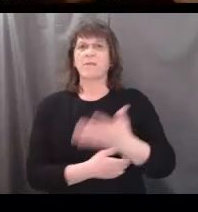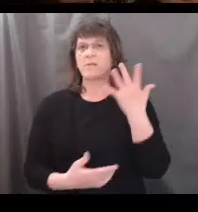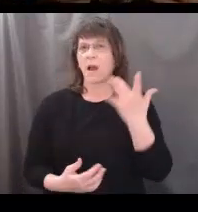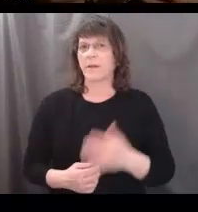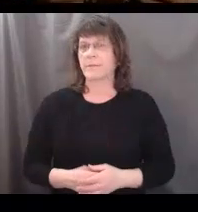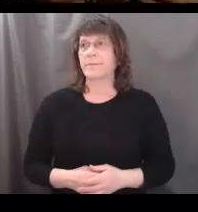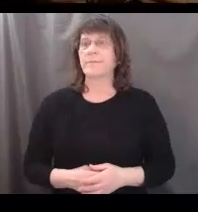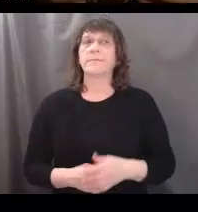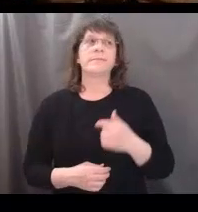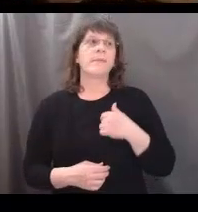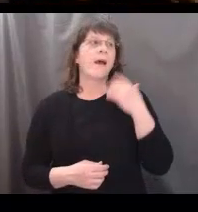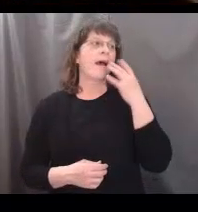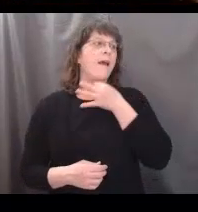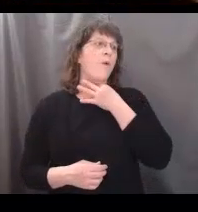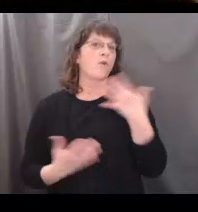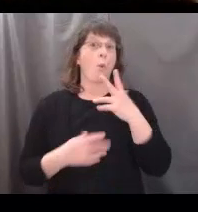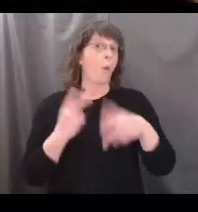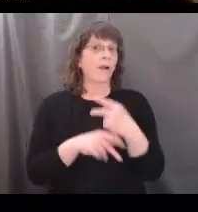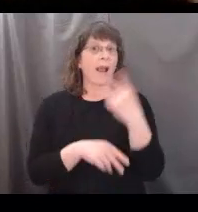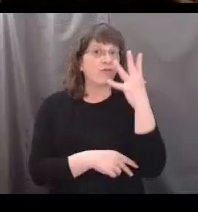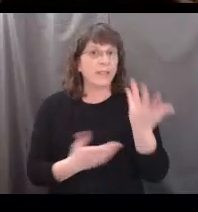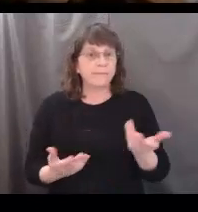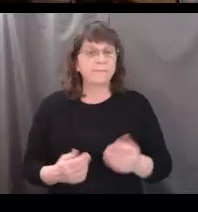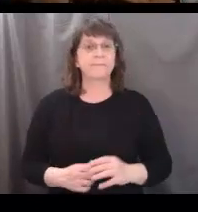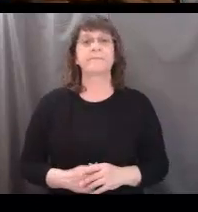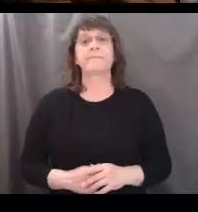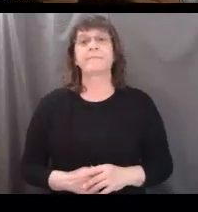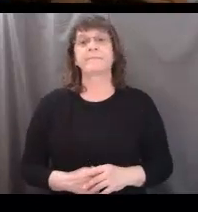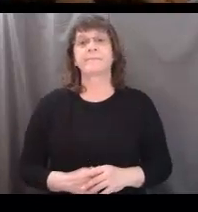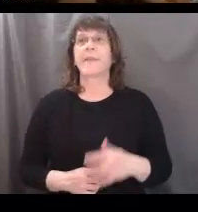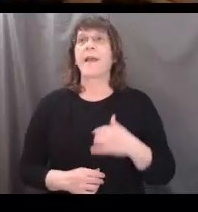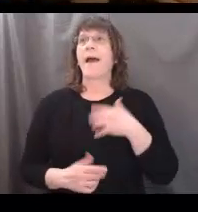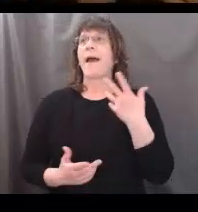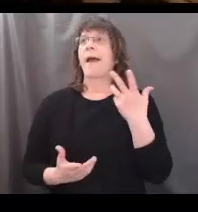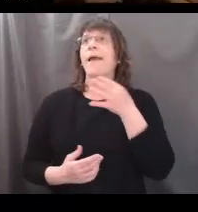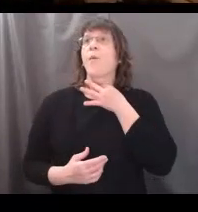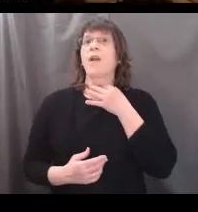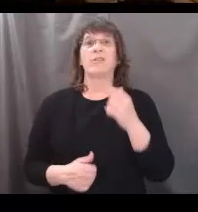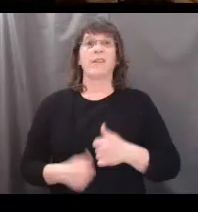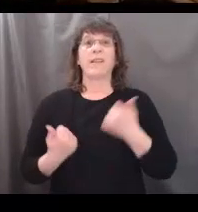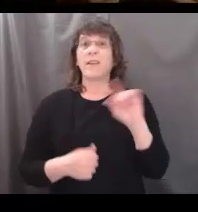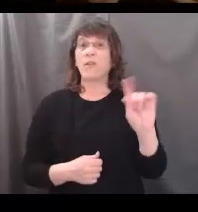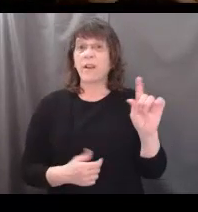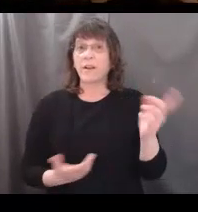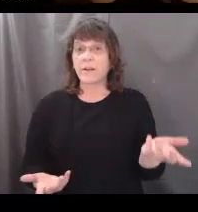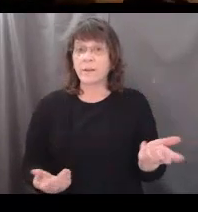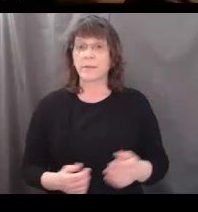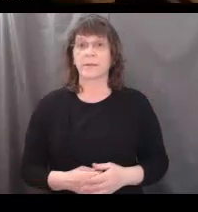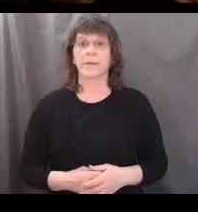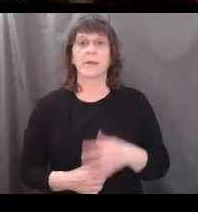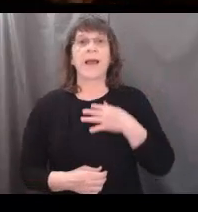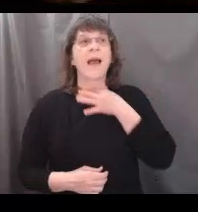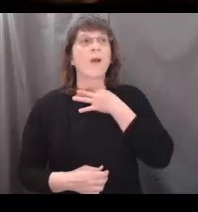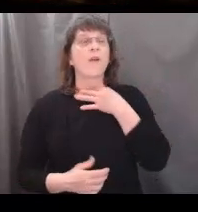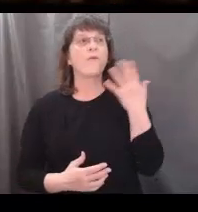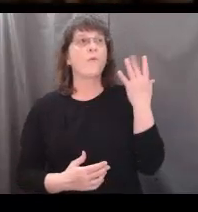I wonder what kind of tree it is. I wonder where it lived. I wonder